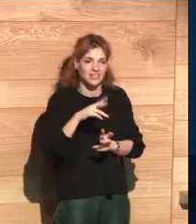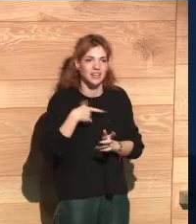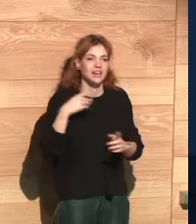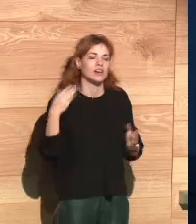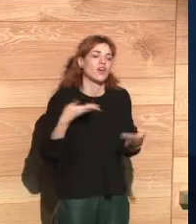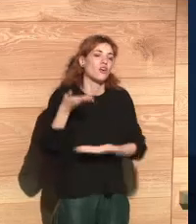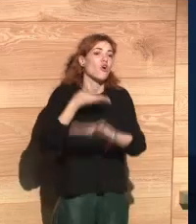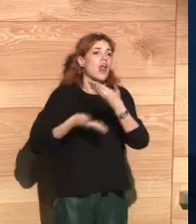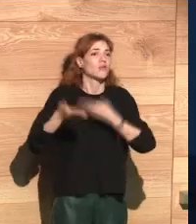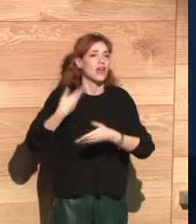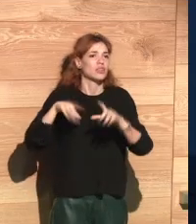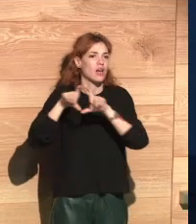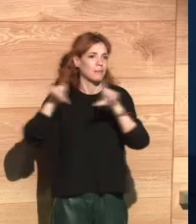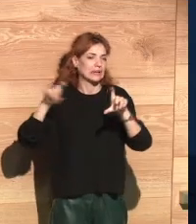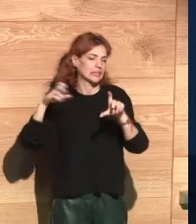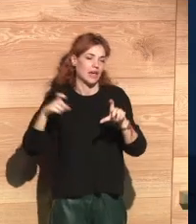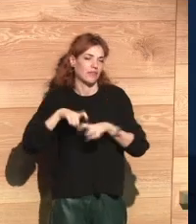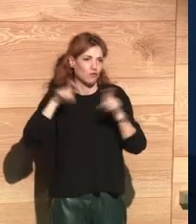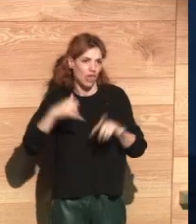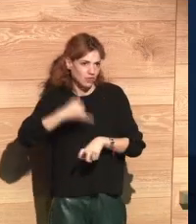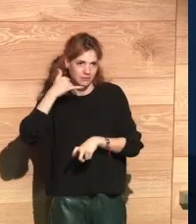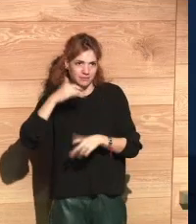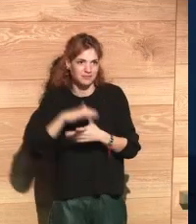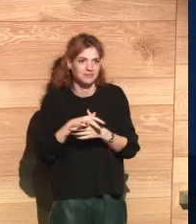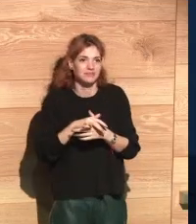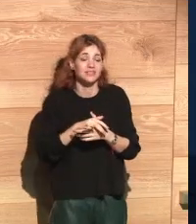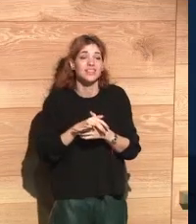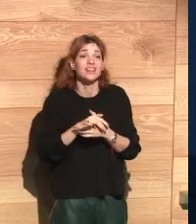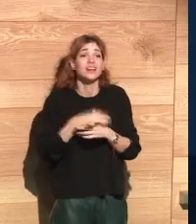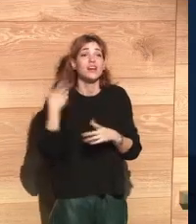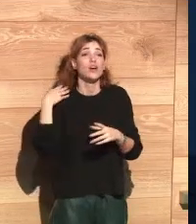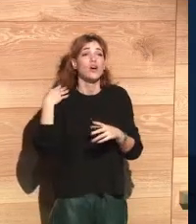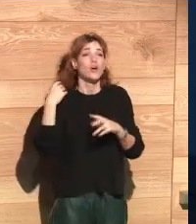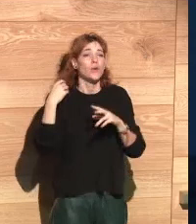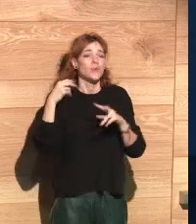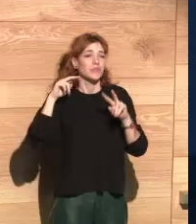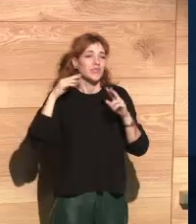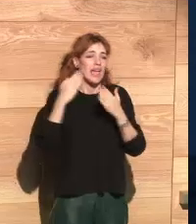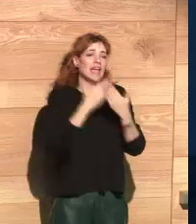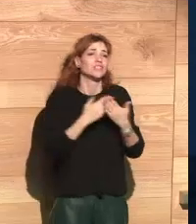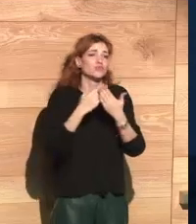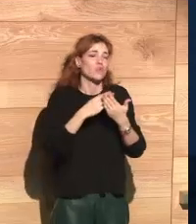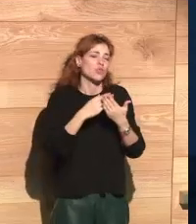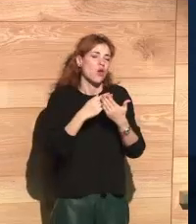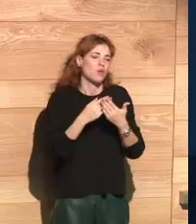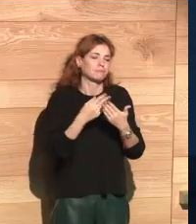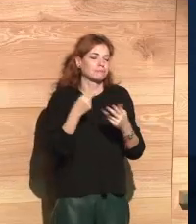the digital policy lab of Telefonica. The goal of this project is twofold. On the one hand,